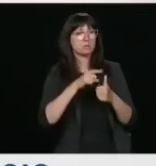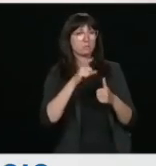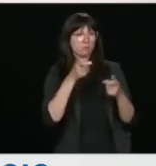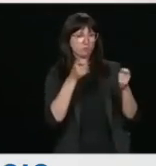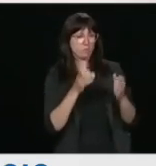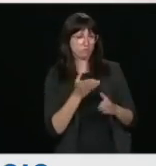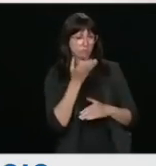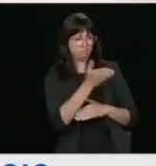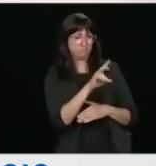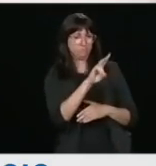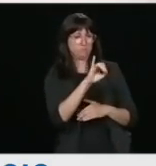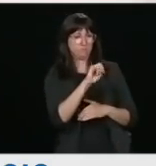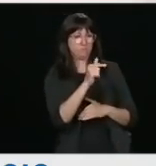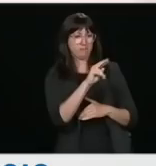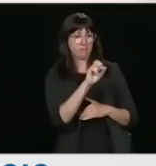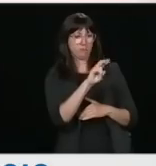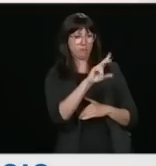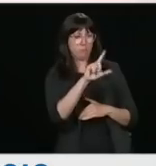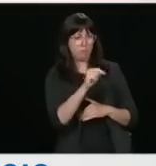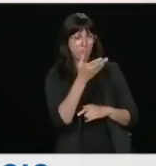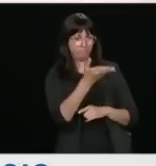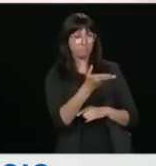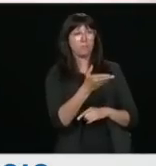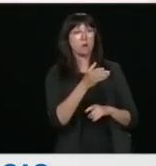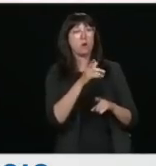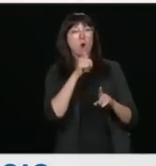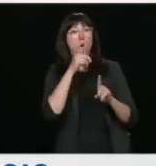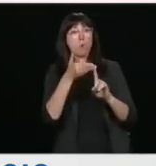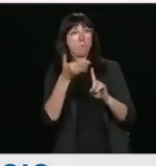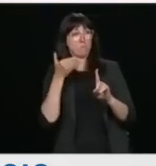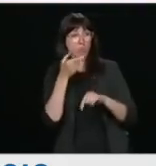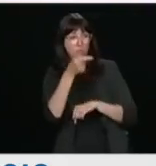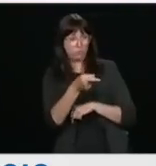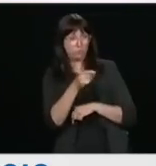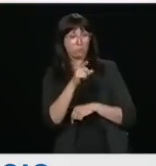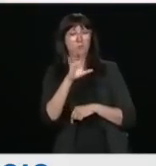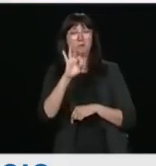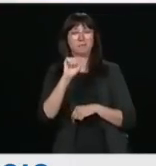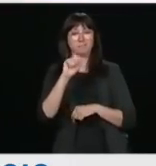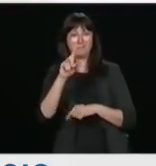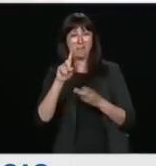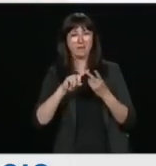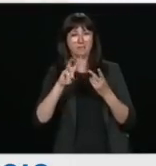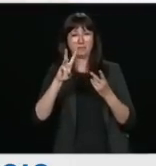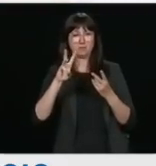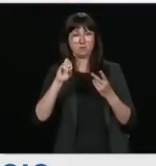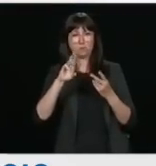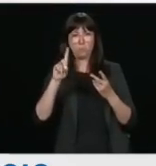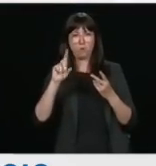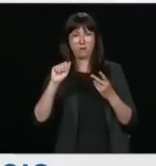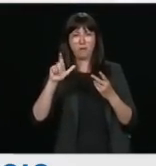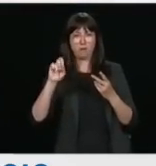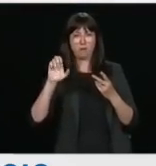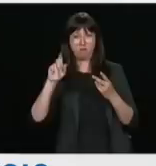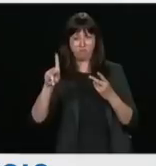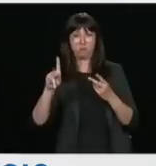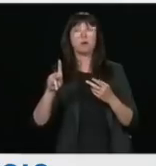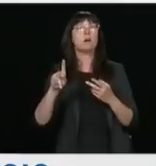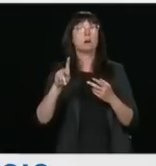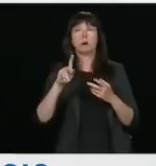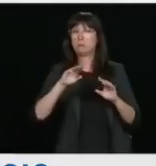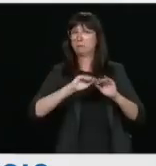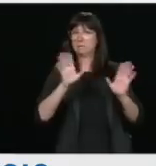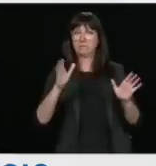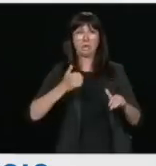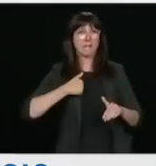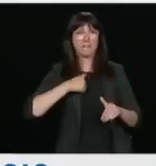Your previous predecessors, Dick Fadden and Ward Alcock, have been quite outspoken in saying that Canada should not allow Huawei into the